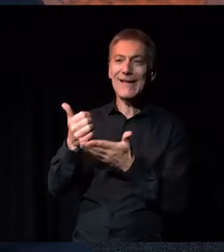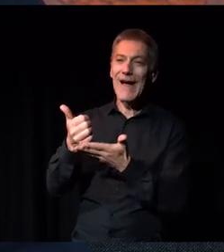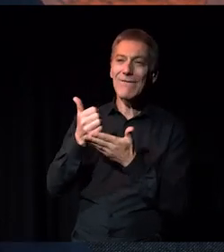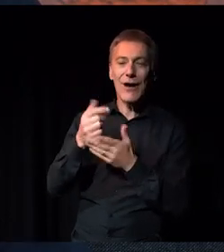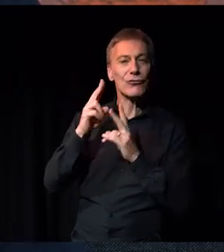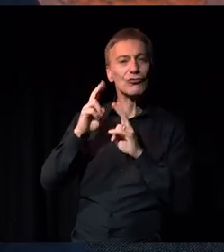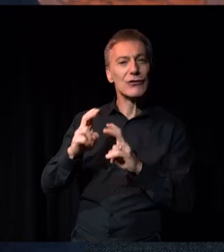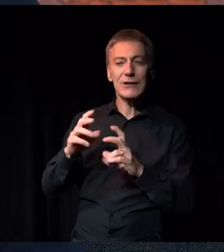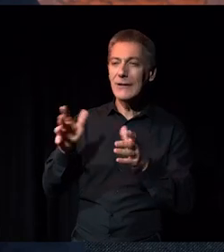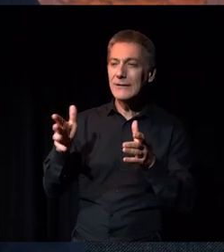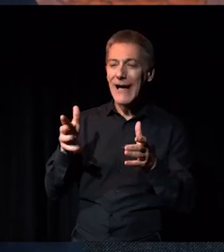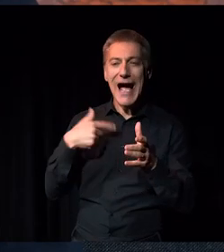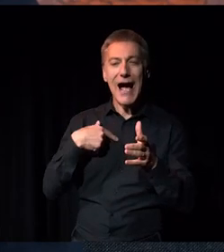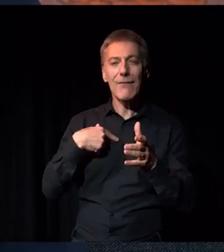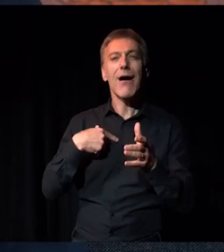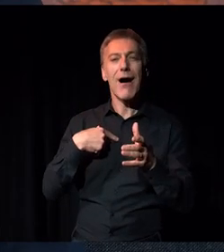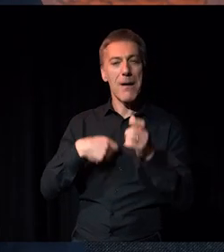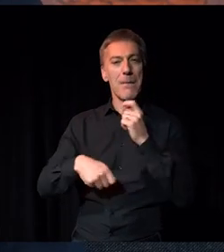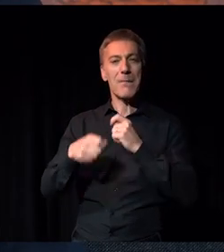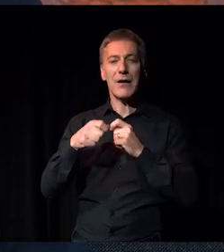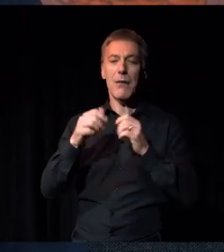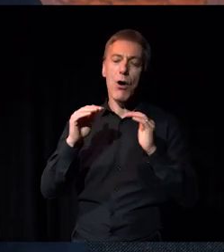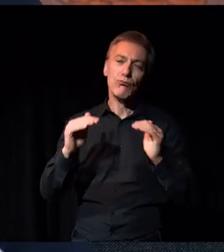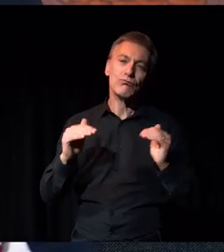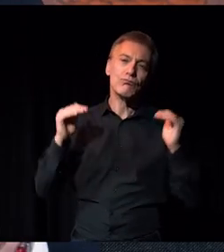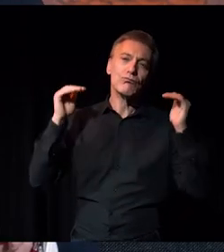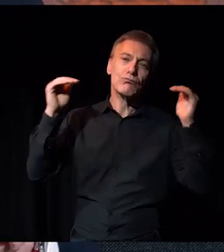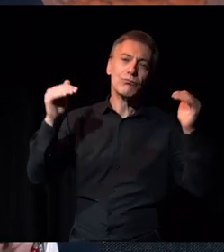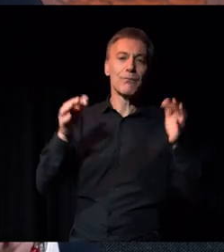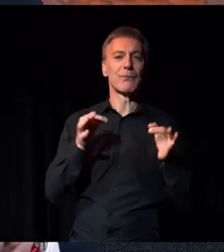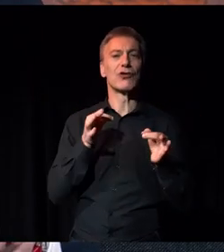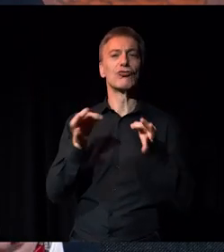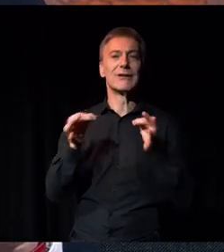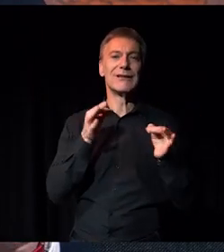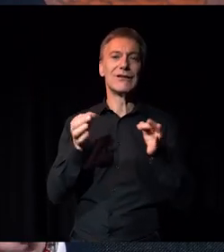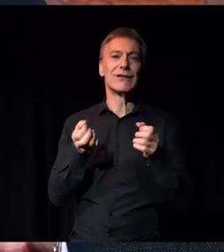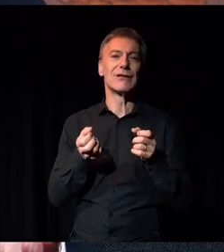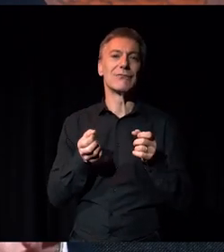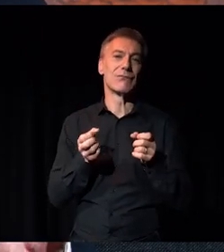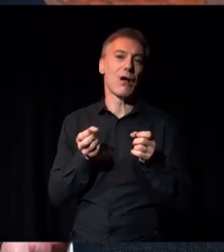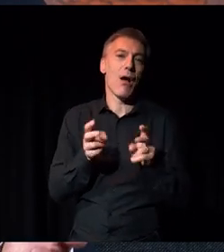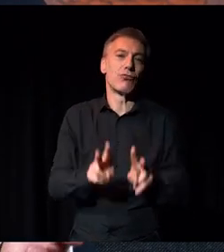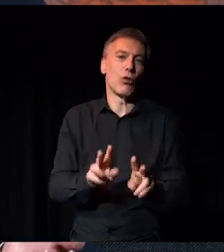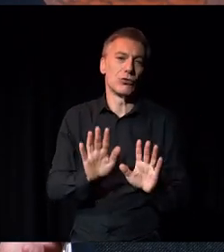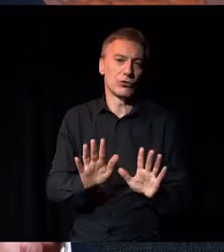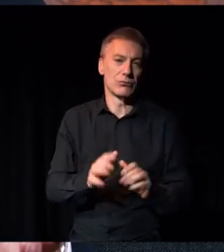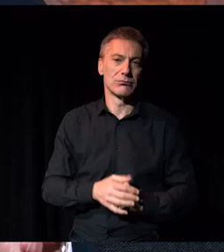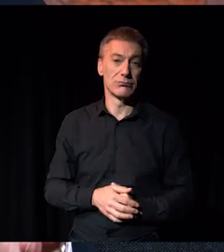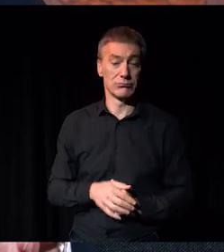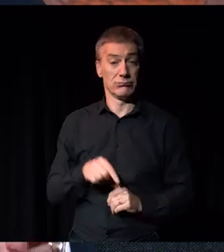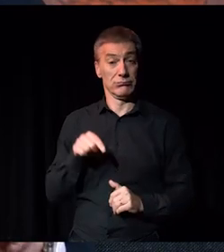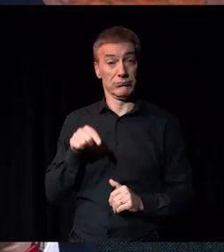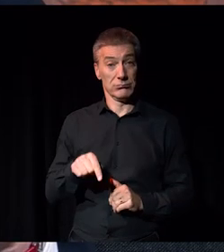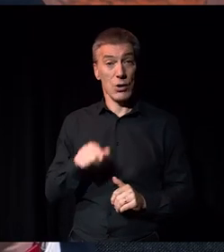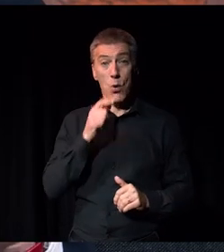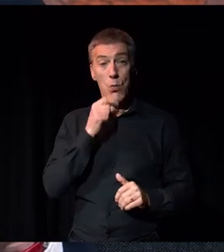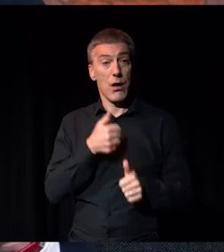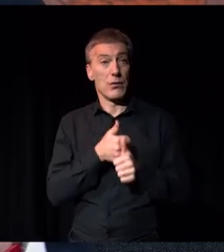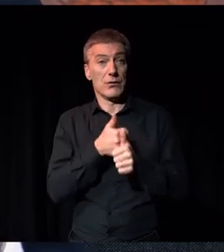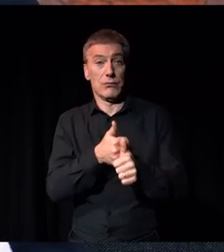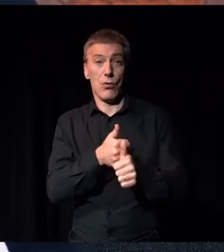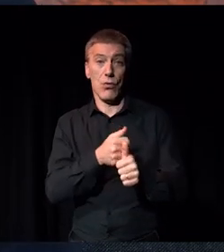how to do this in a very strategic way. And we hope that the toolkit will actively support organisations to